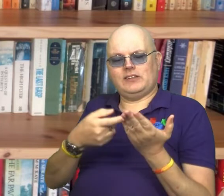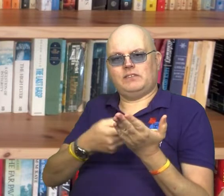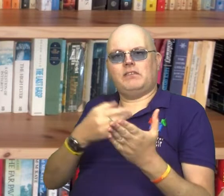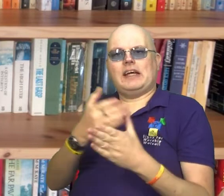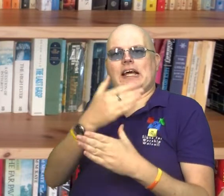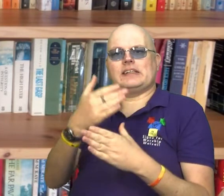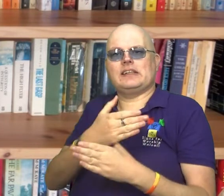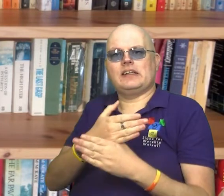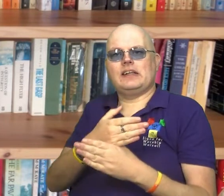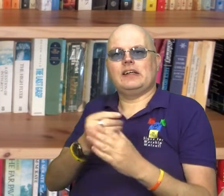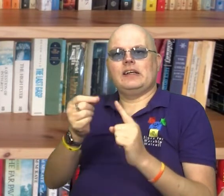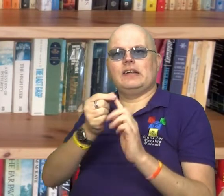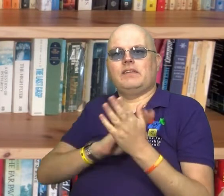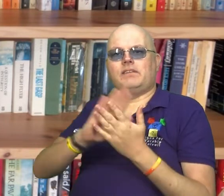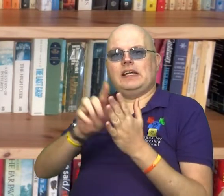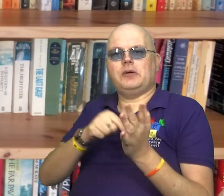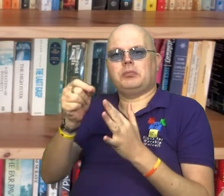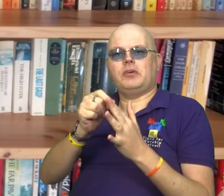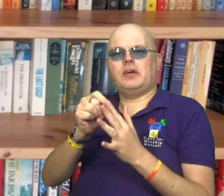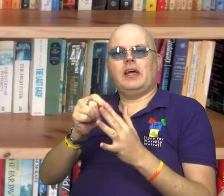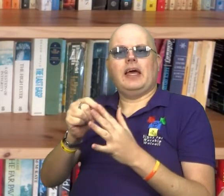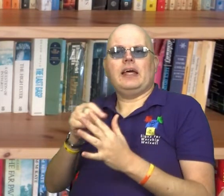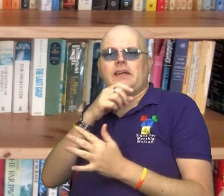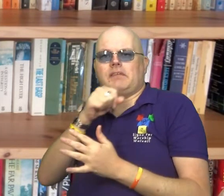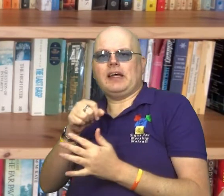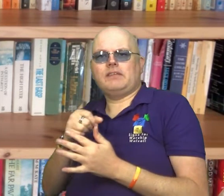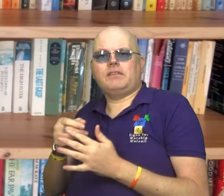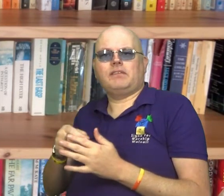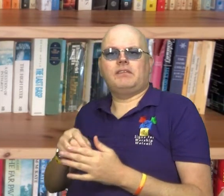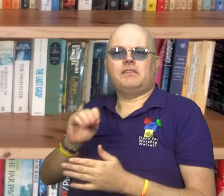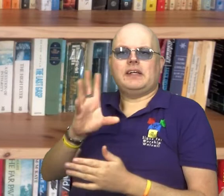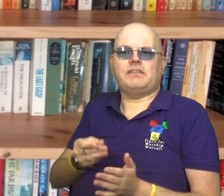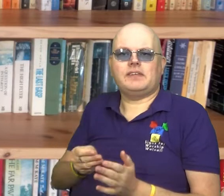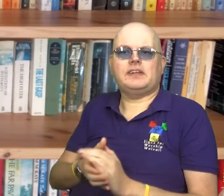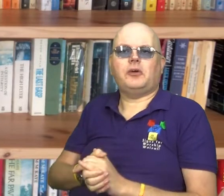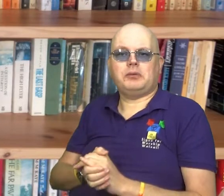have from the book of Acts about Philip and the Ethiopian is a good example.